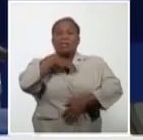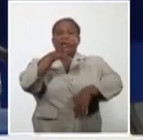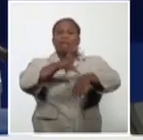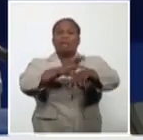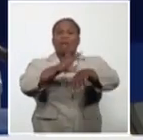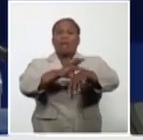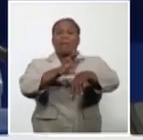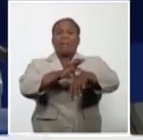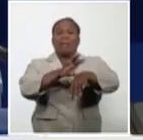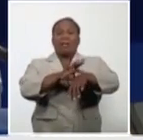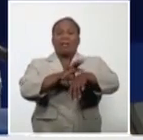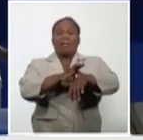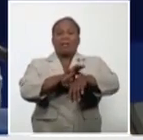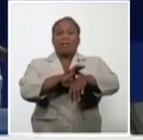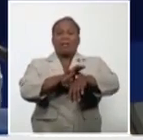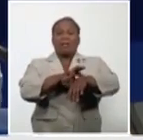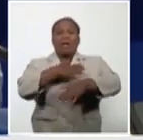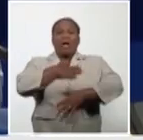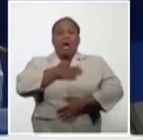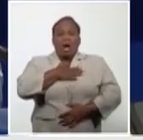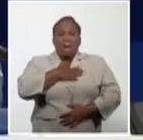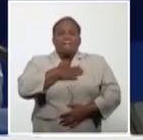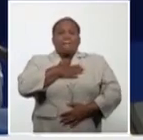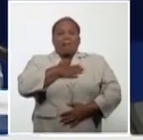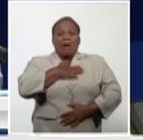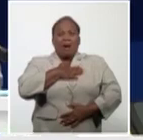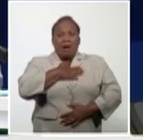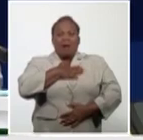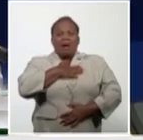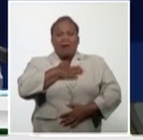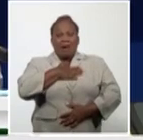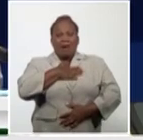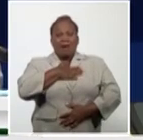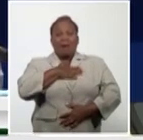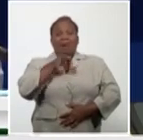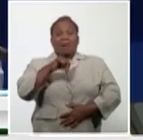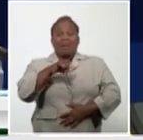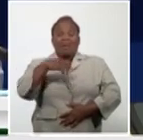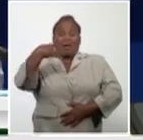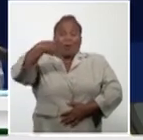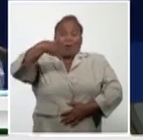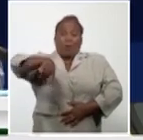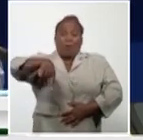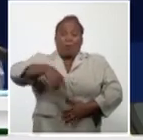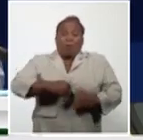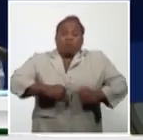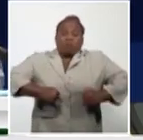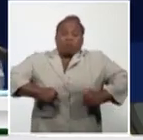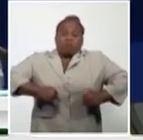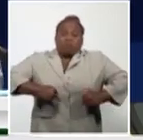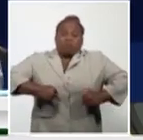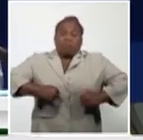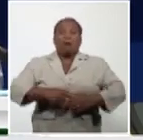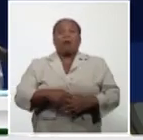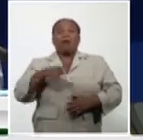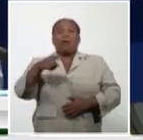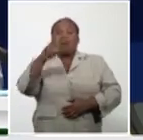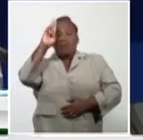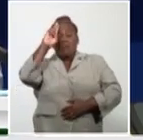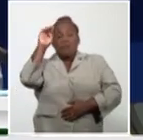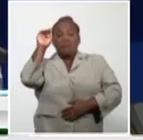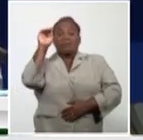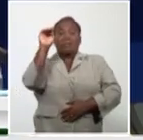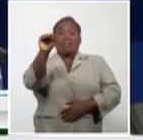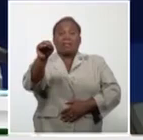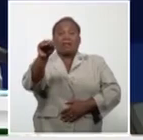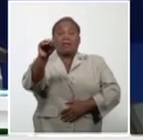with a history of bronchial asthma and obesity who was hospitalized for